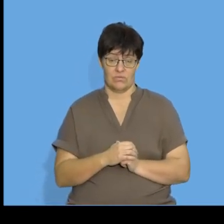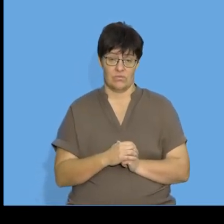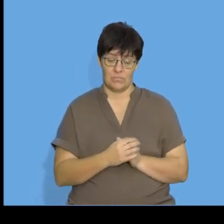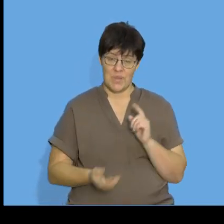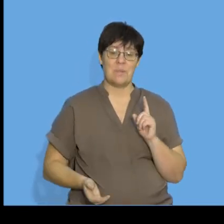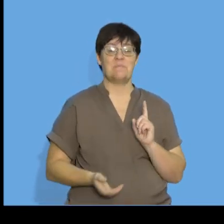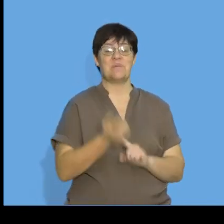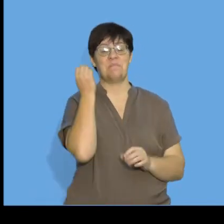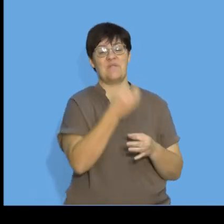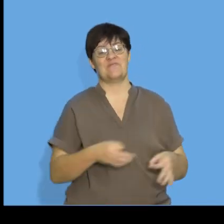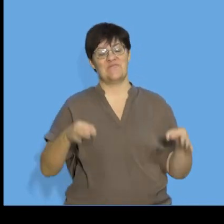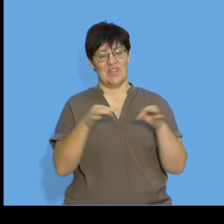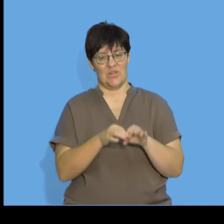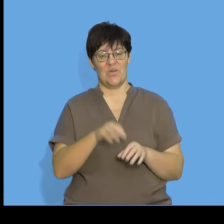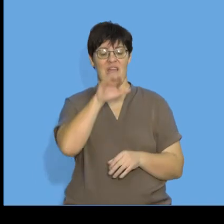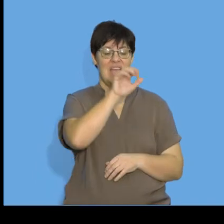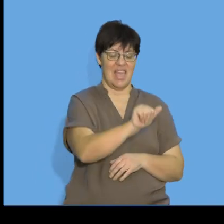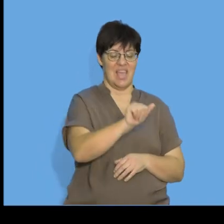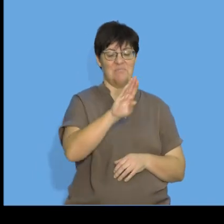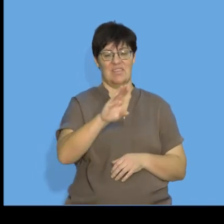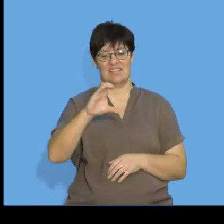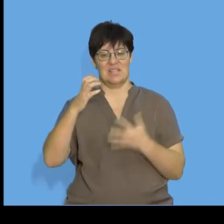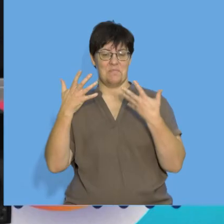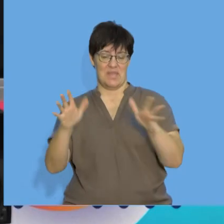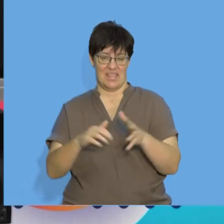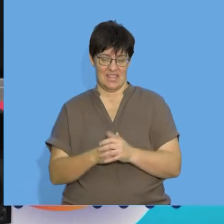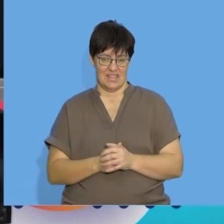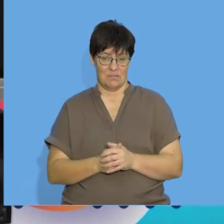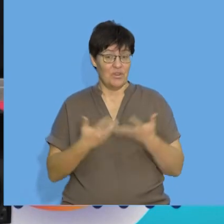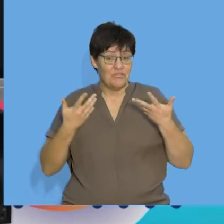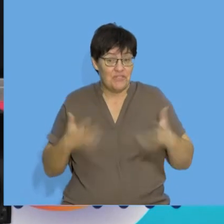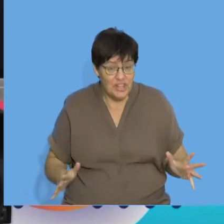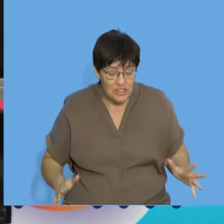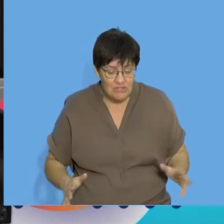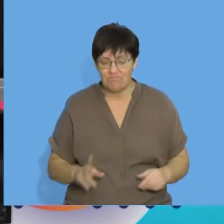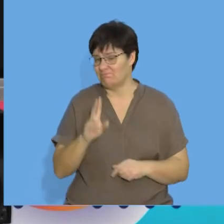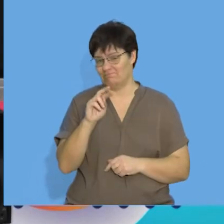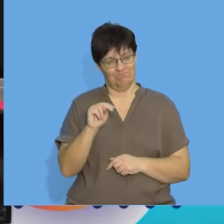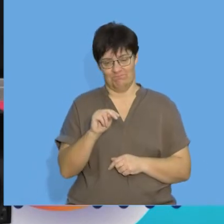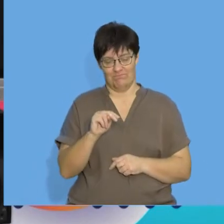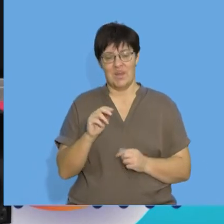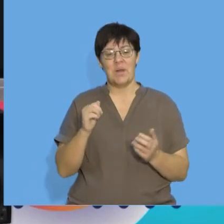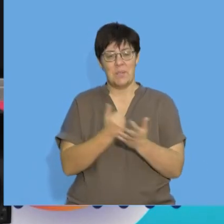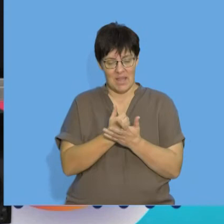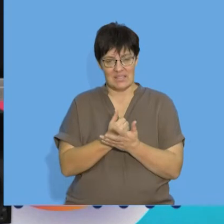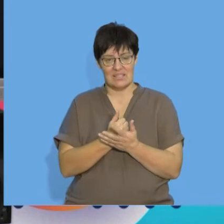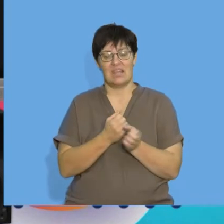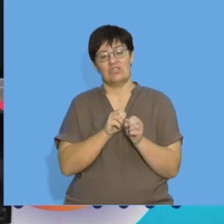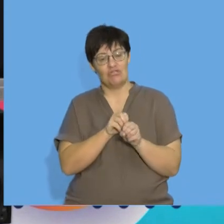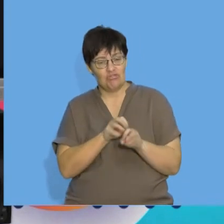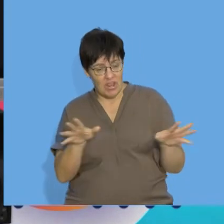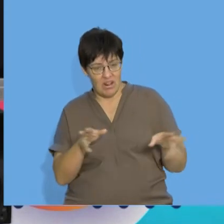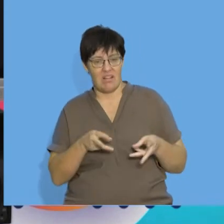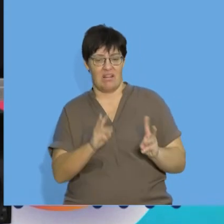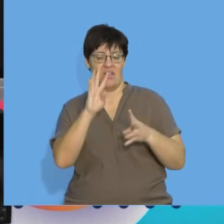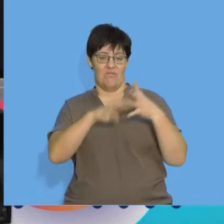we've found the values of a b and c but I'm not done yet I need to conclude in the general form